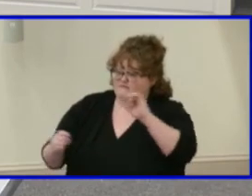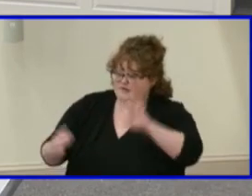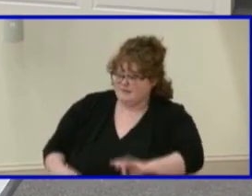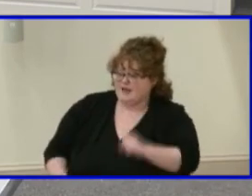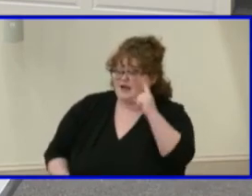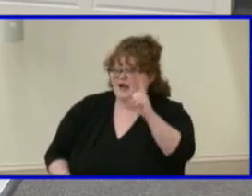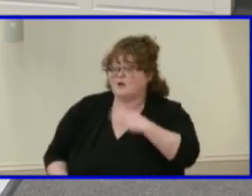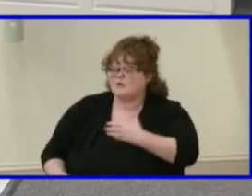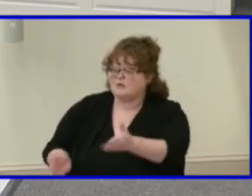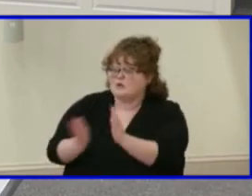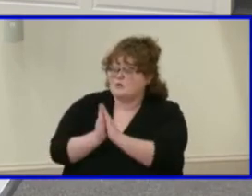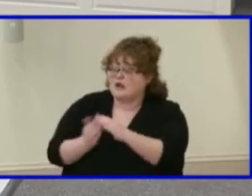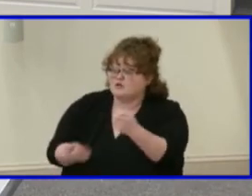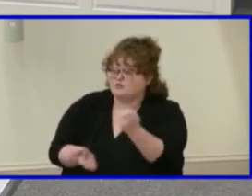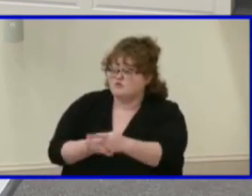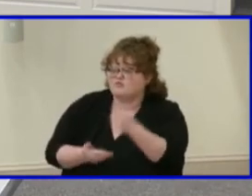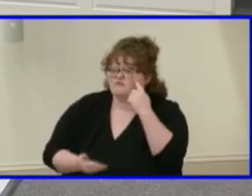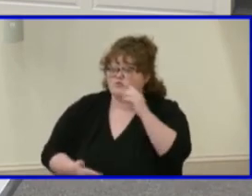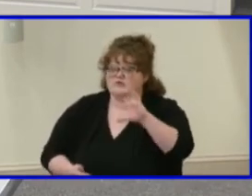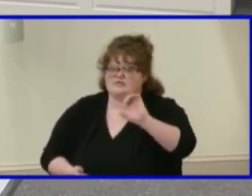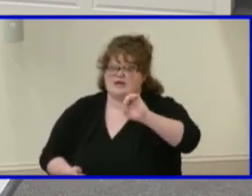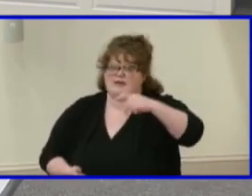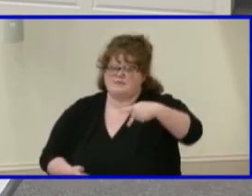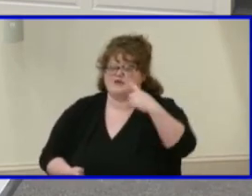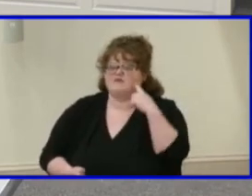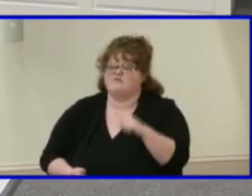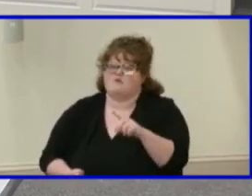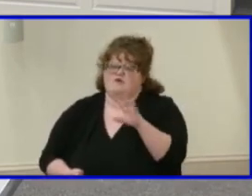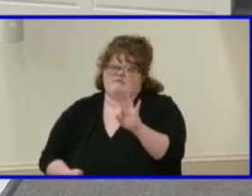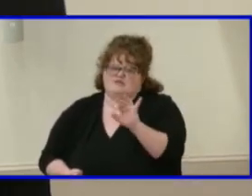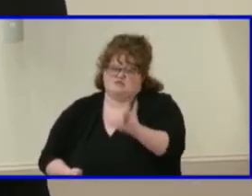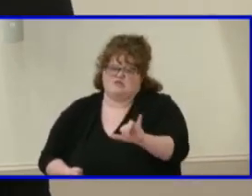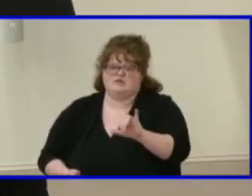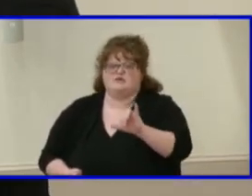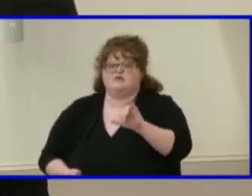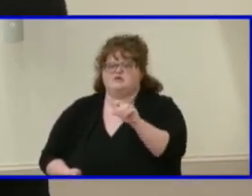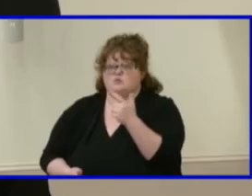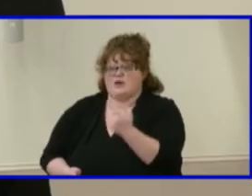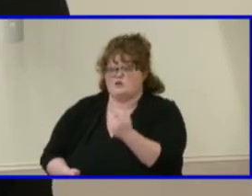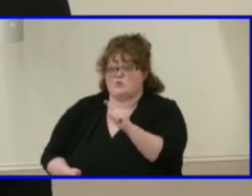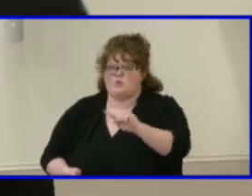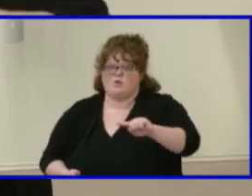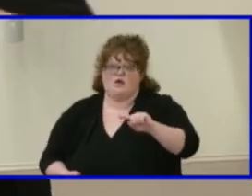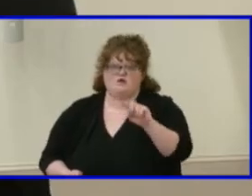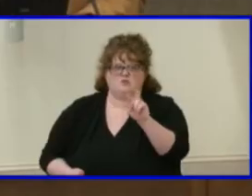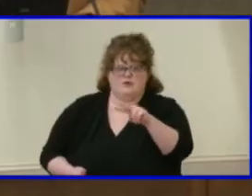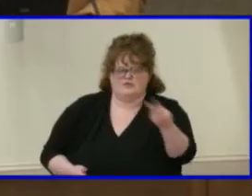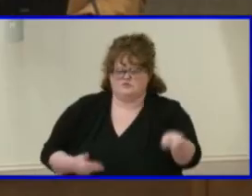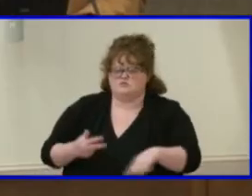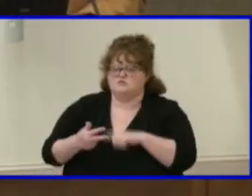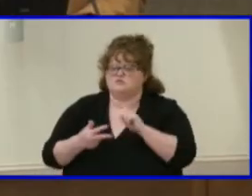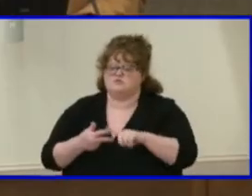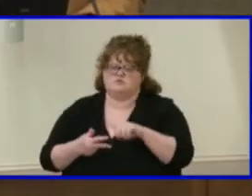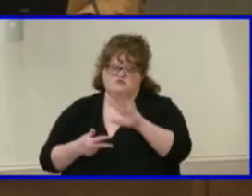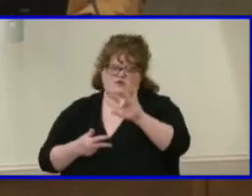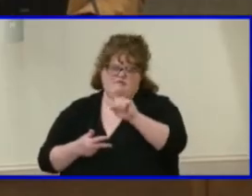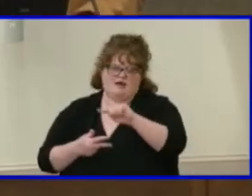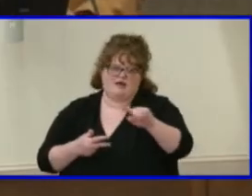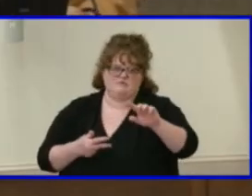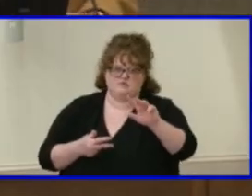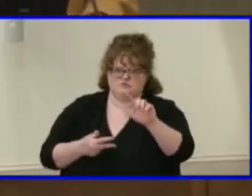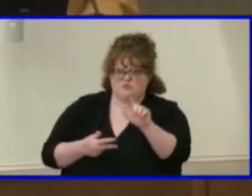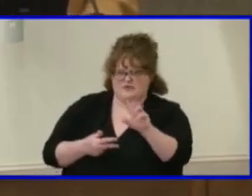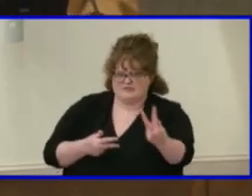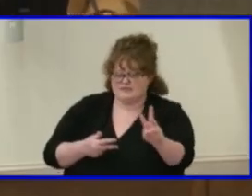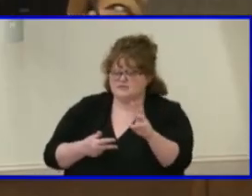cip for fiscal years 2021-2022 to fiscal year 2025-26 with the change being made